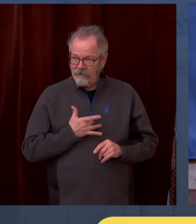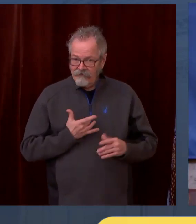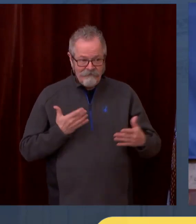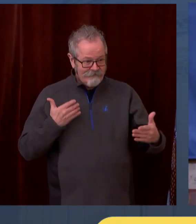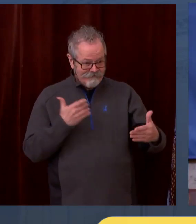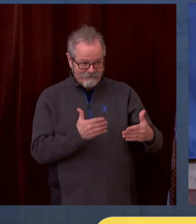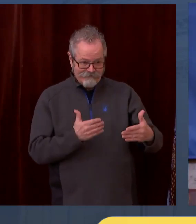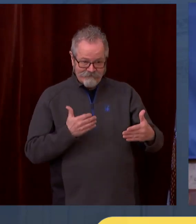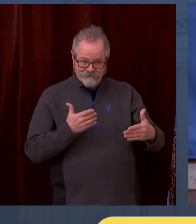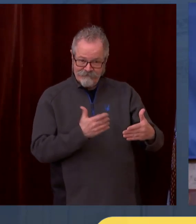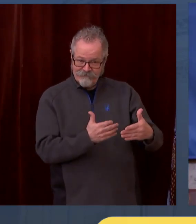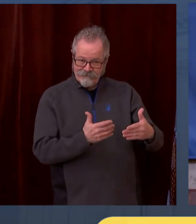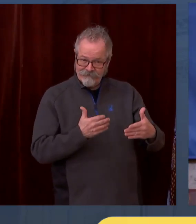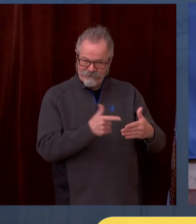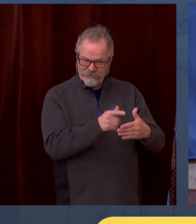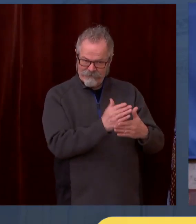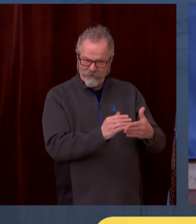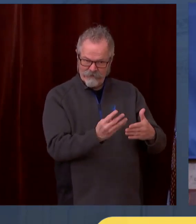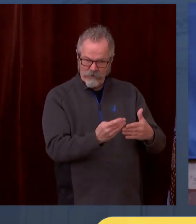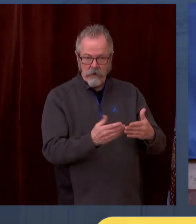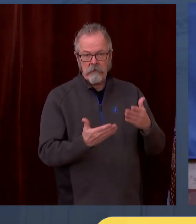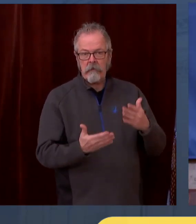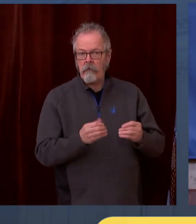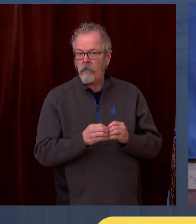instead of having pandemic fatigue.